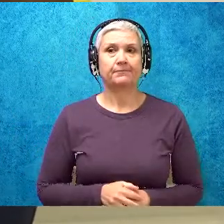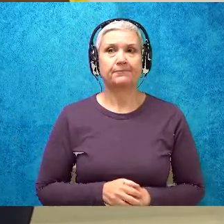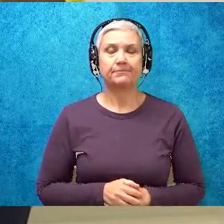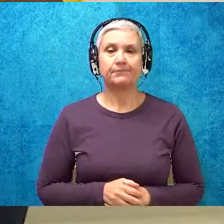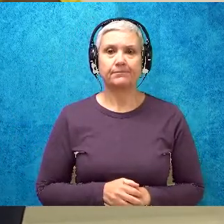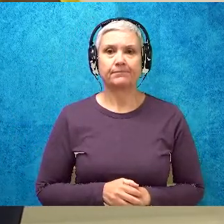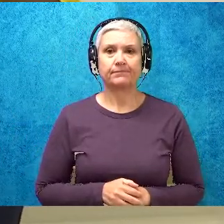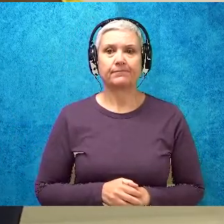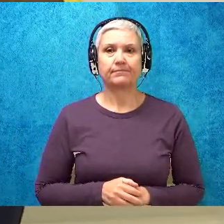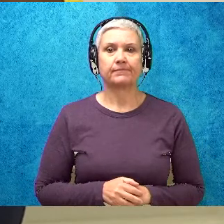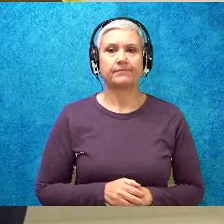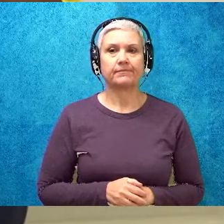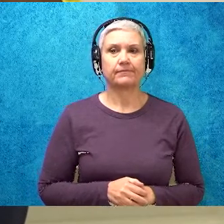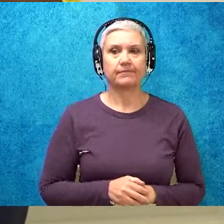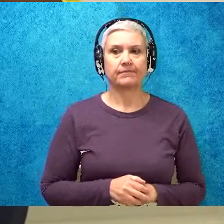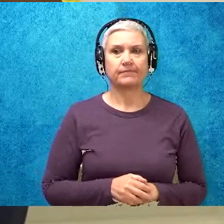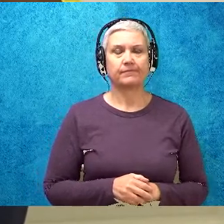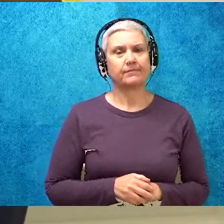Cut.